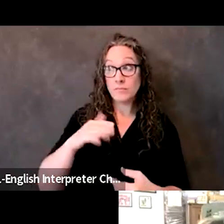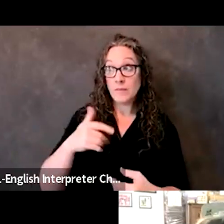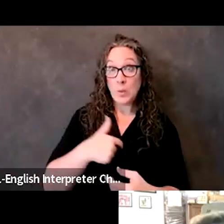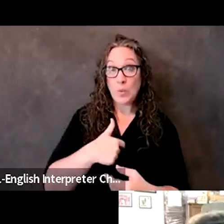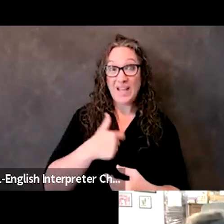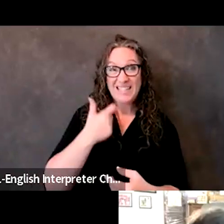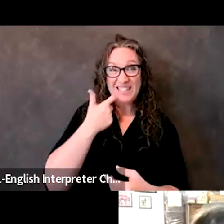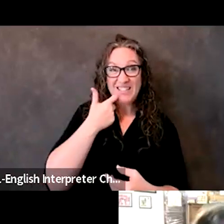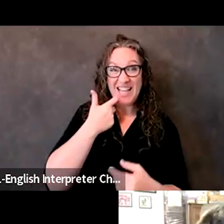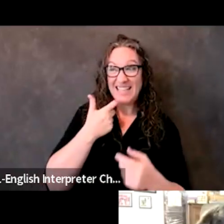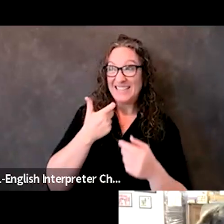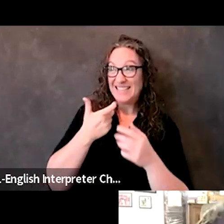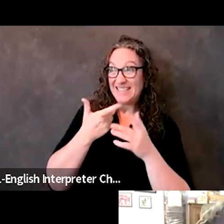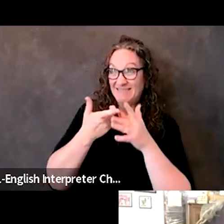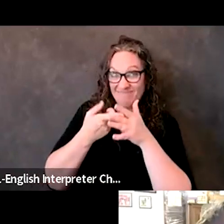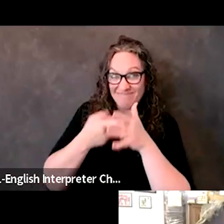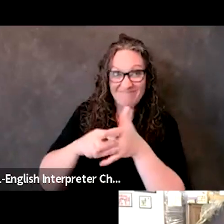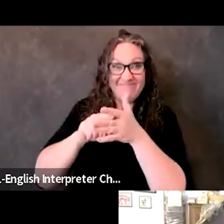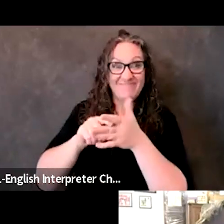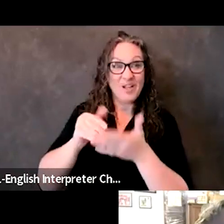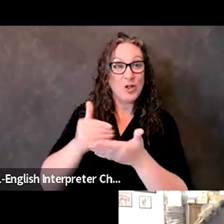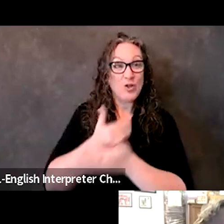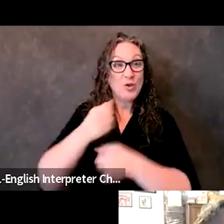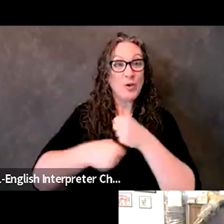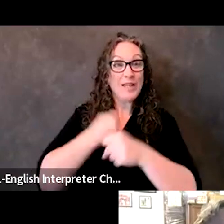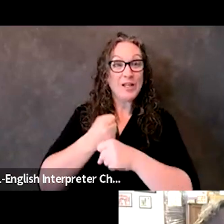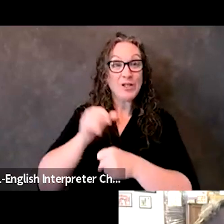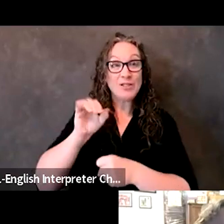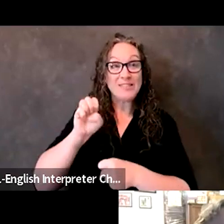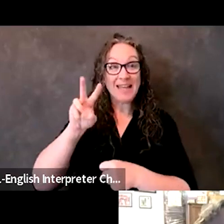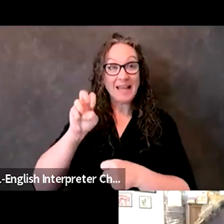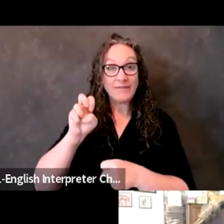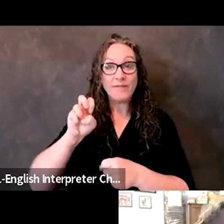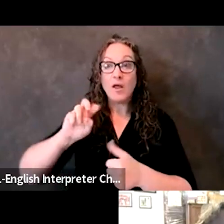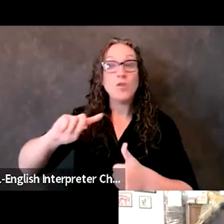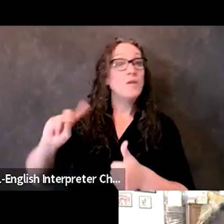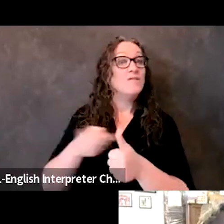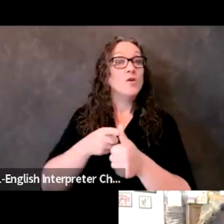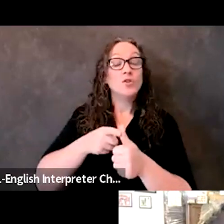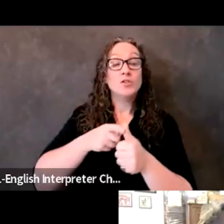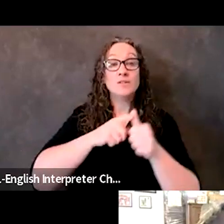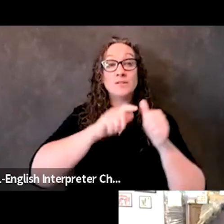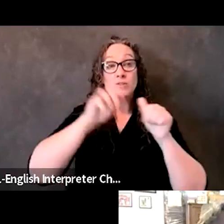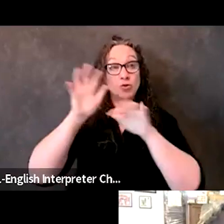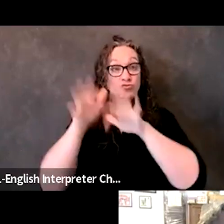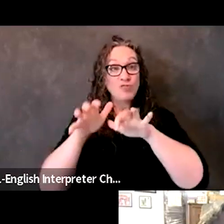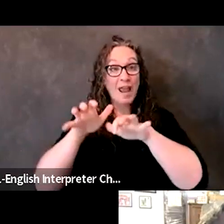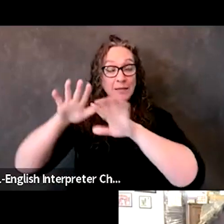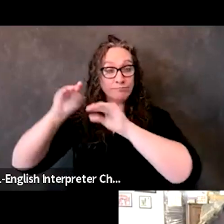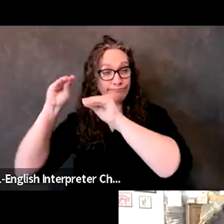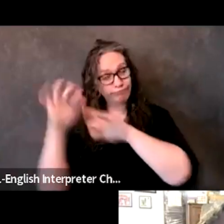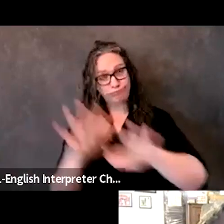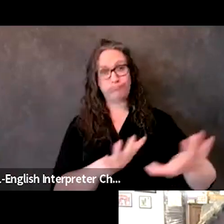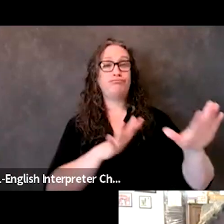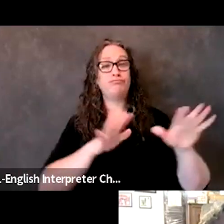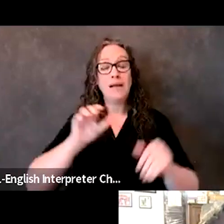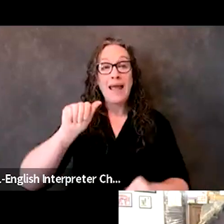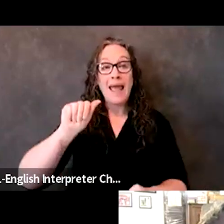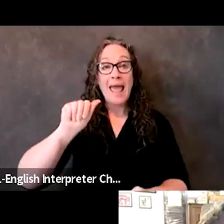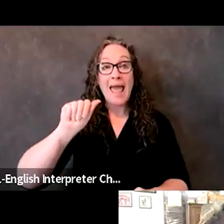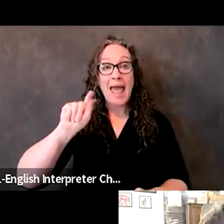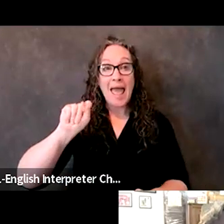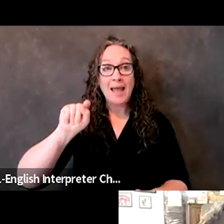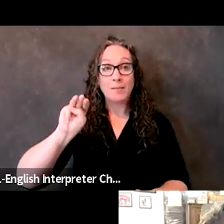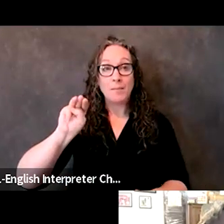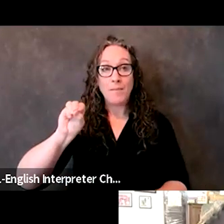our New Year's Eve celebrations when the first atmospheric river event hit northern Nevada, and it dumped an